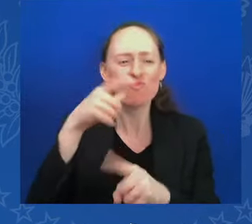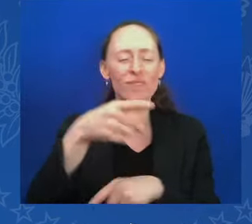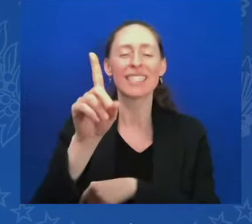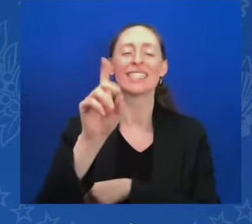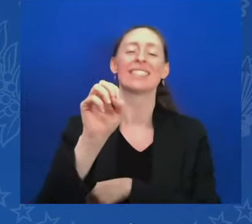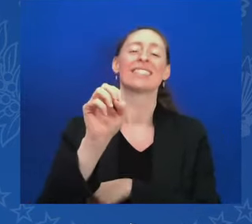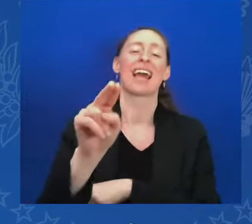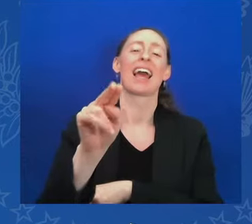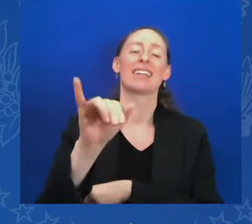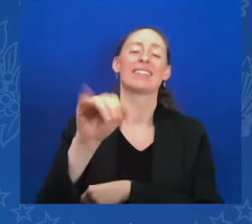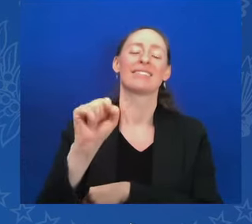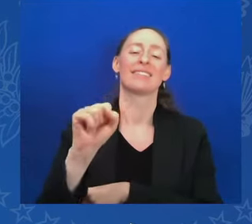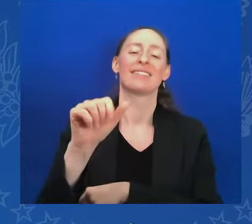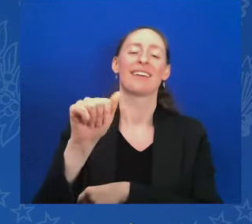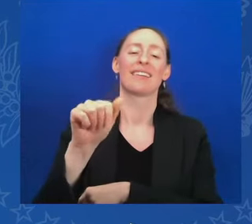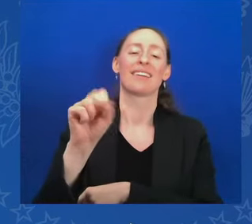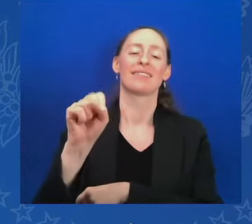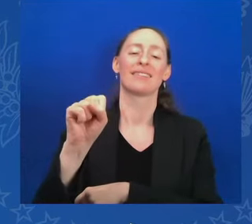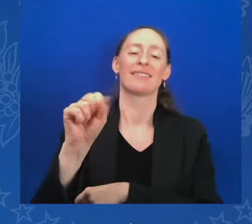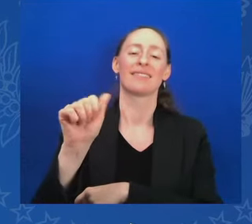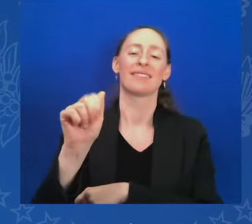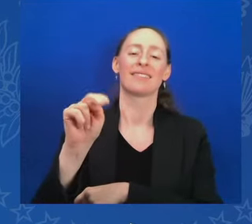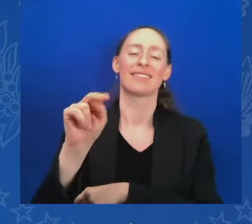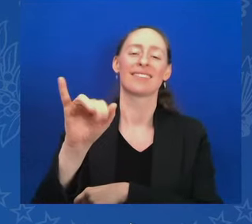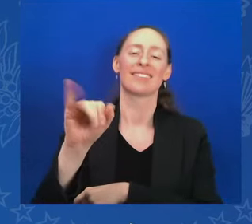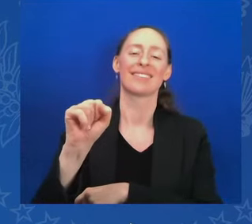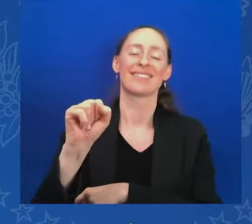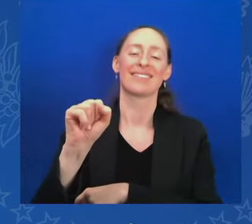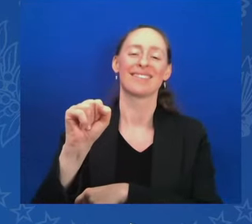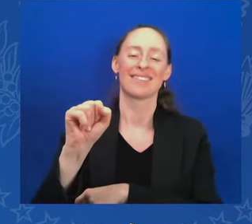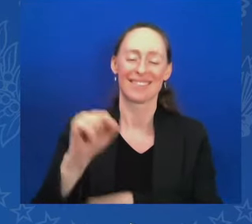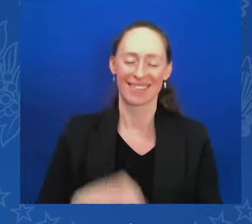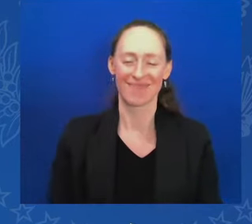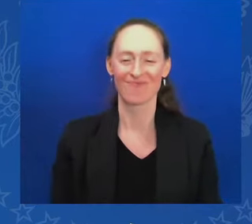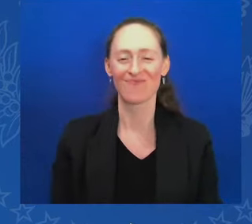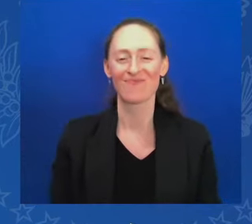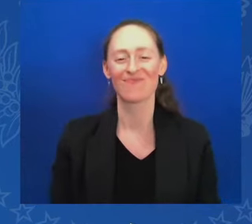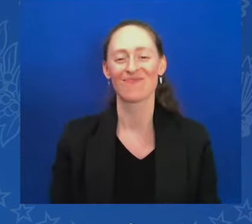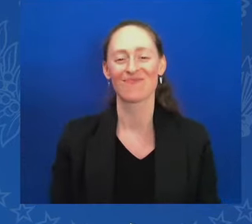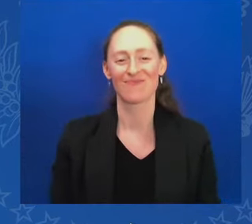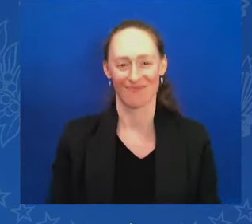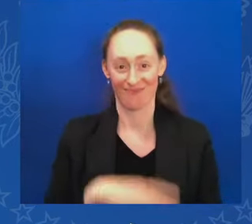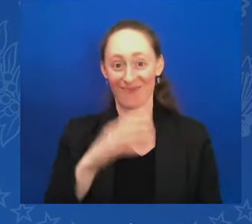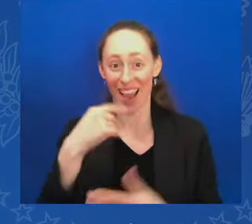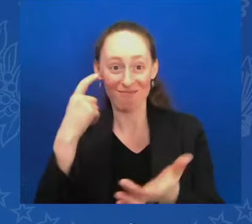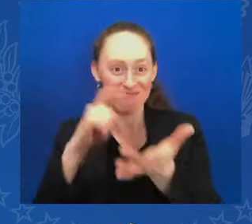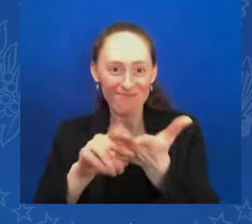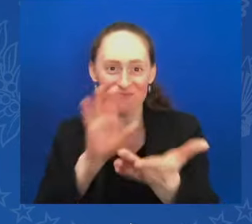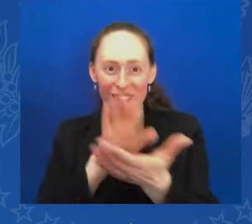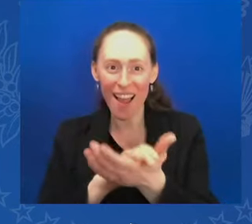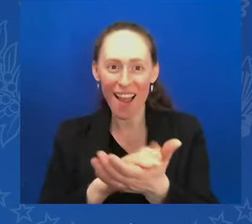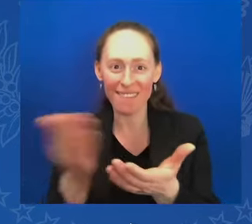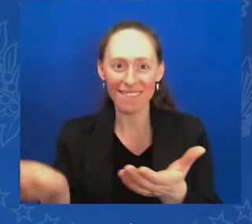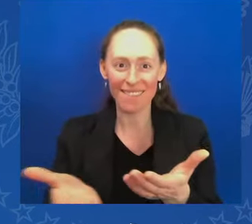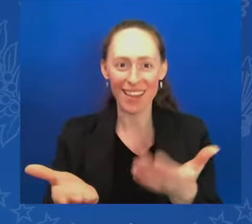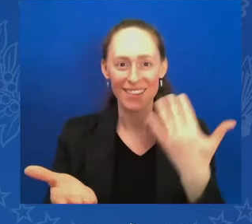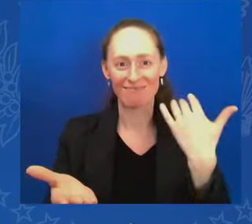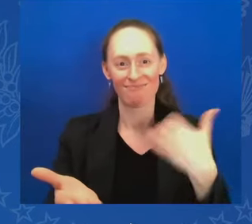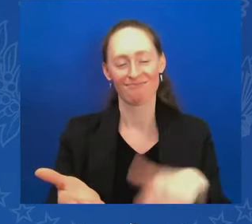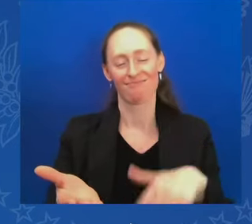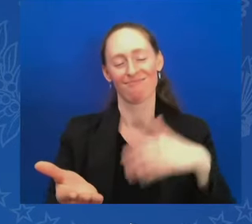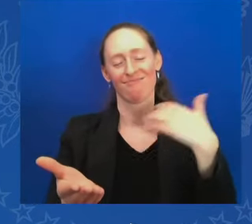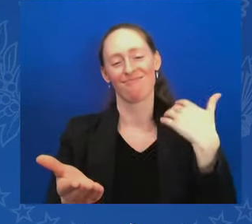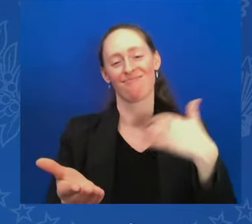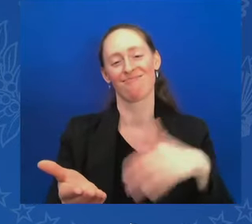President, I think, and his wife. Mr. President, you're making me very proud and the University very proud. And,